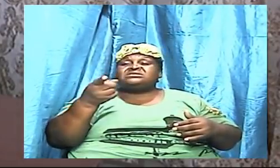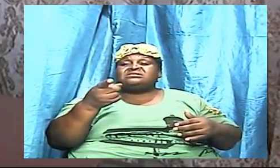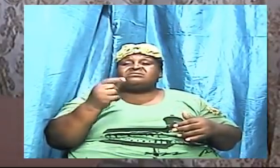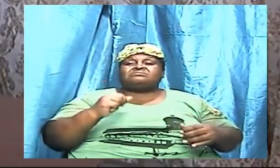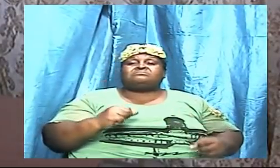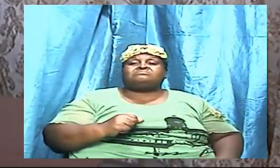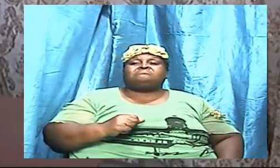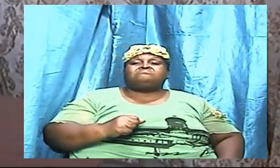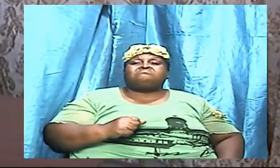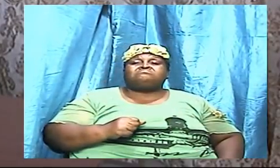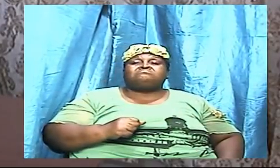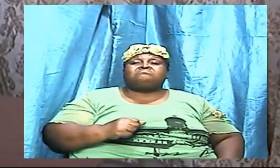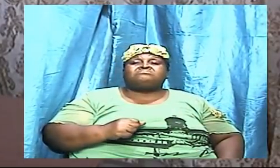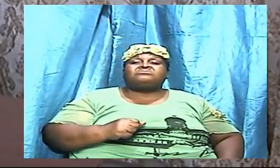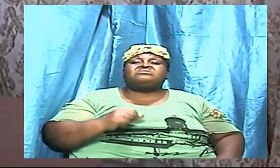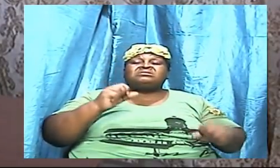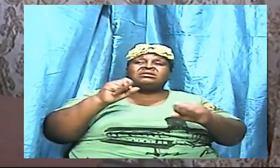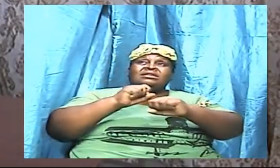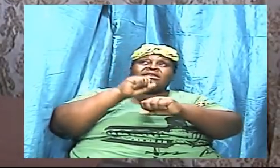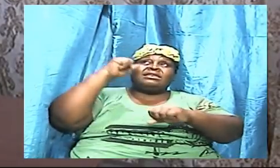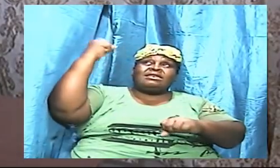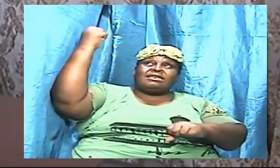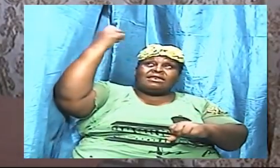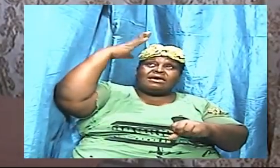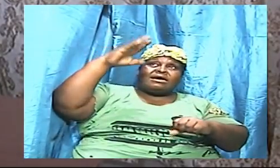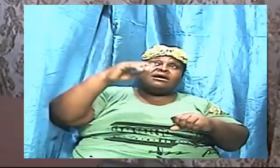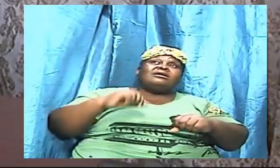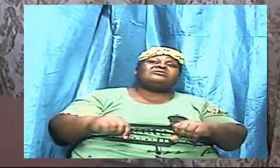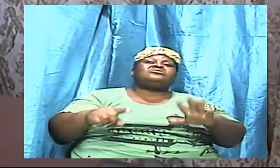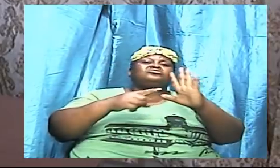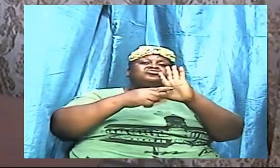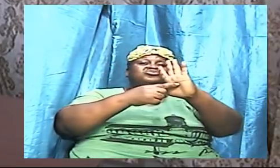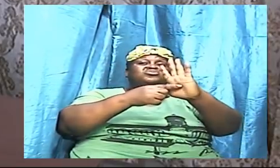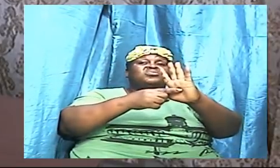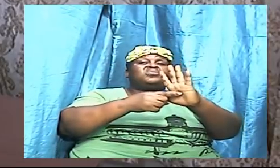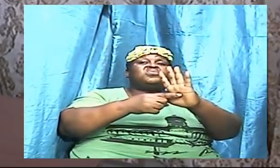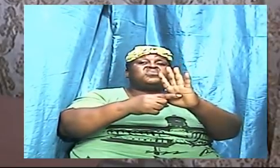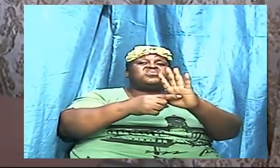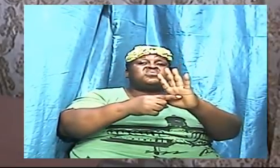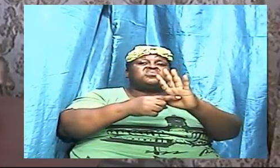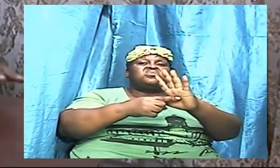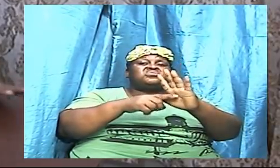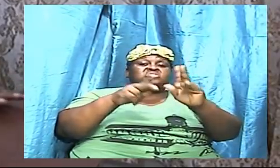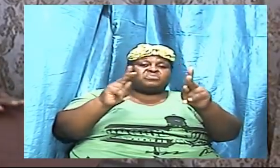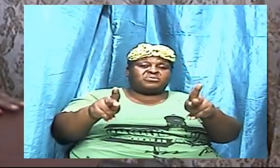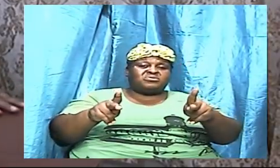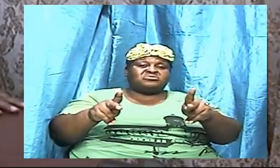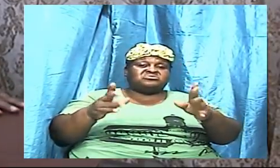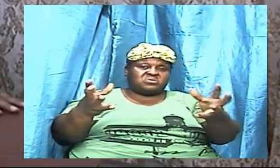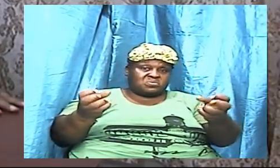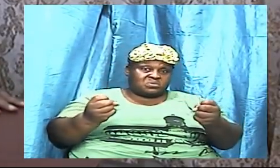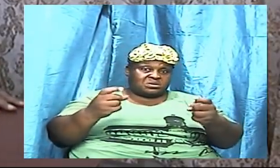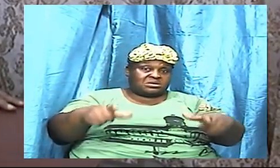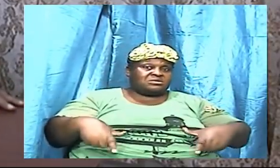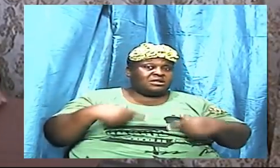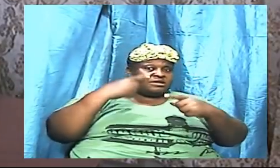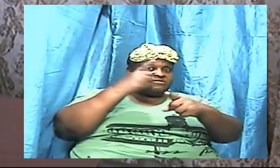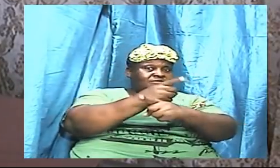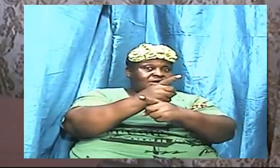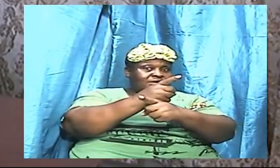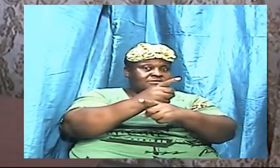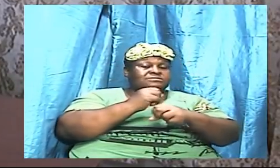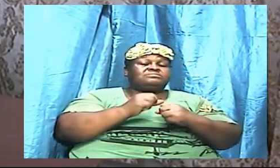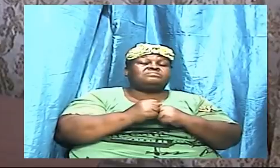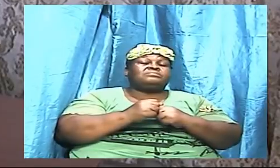to the upright daily. And we give God thanks for what we are gleaning from the word. And so